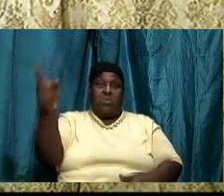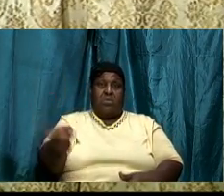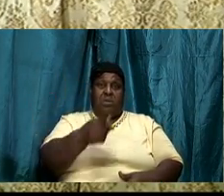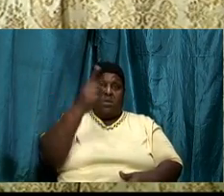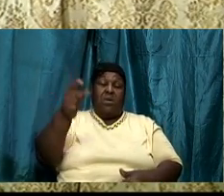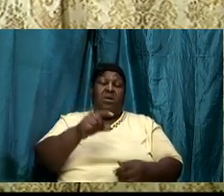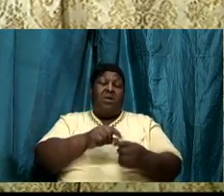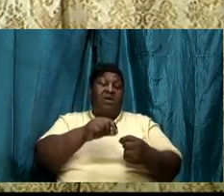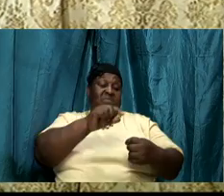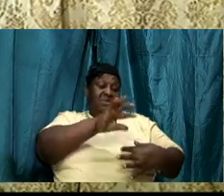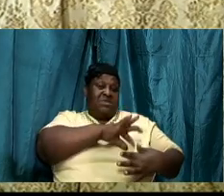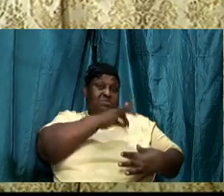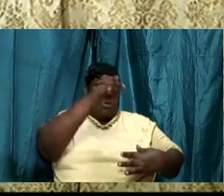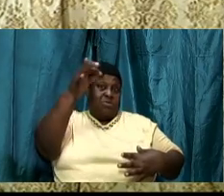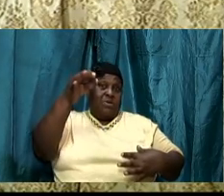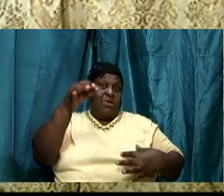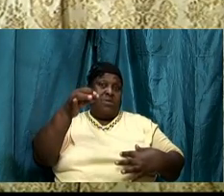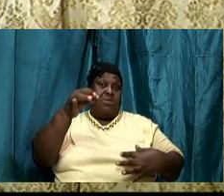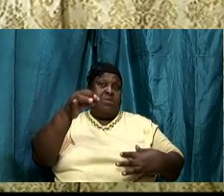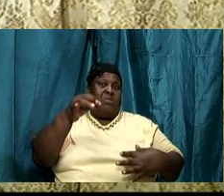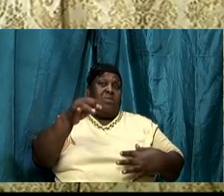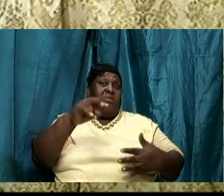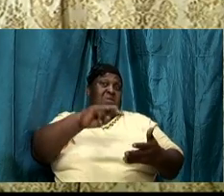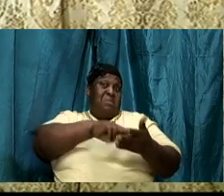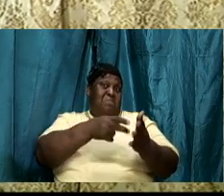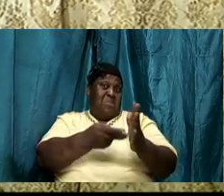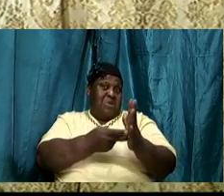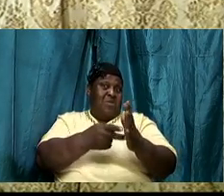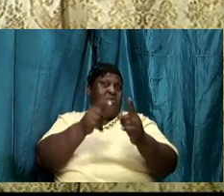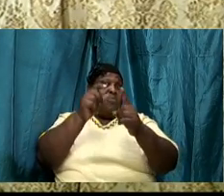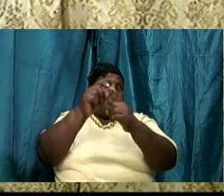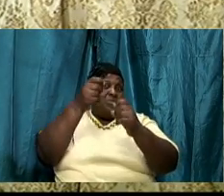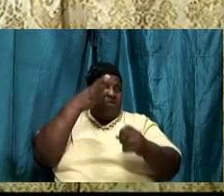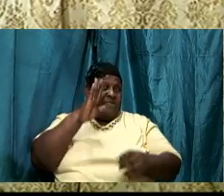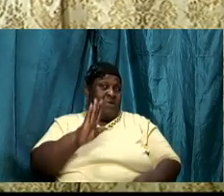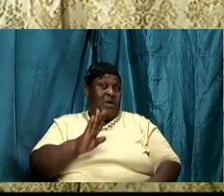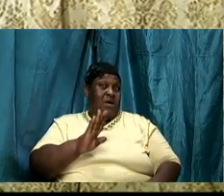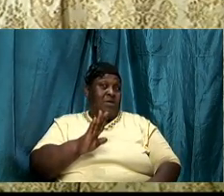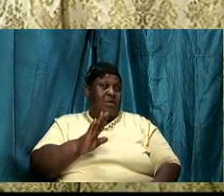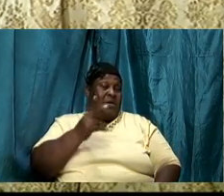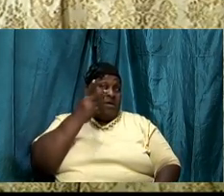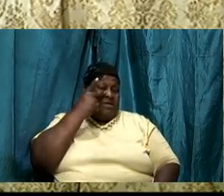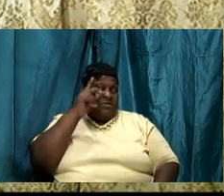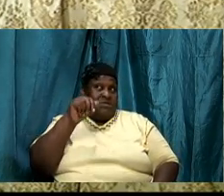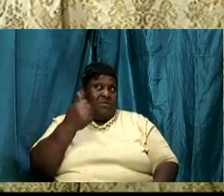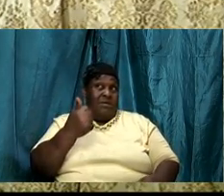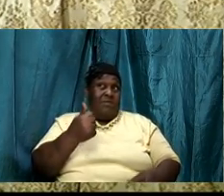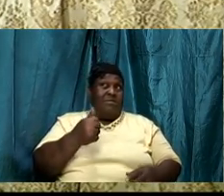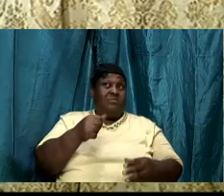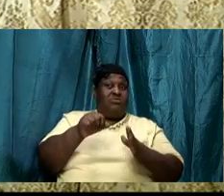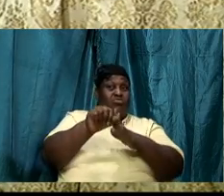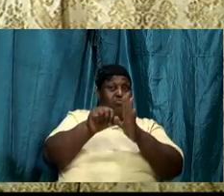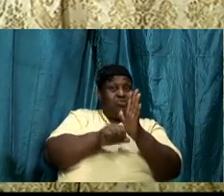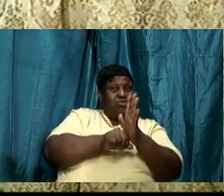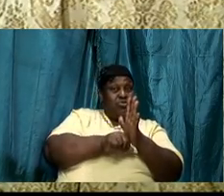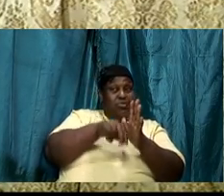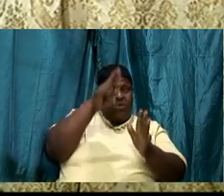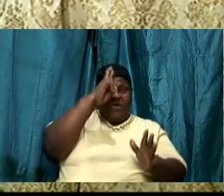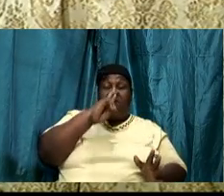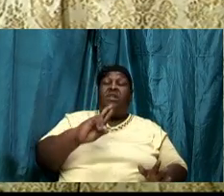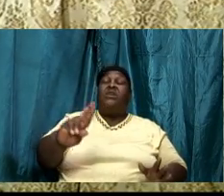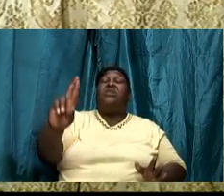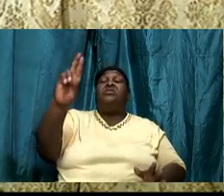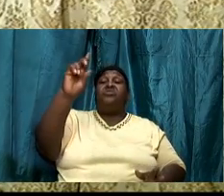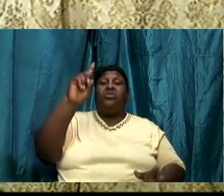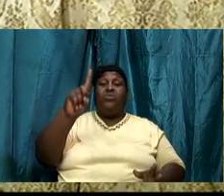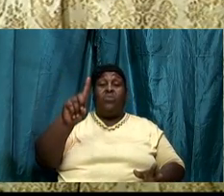which is the Word of God. And we see in other scriptures, in Revelation 1, in Revelation 2 verse